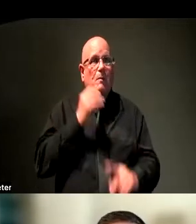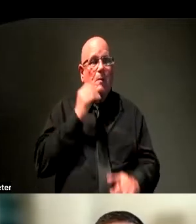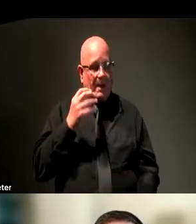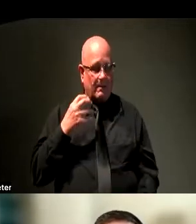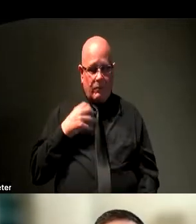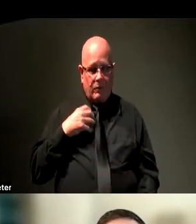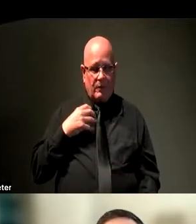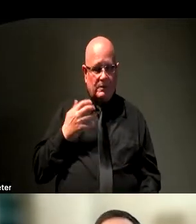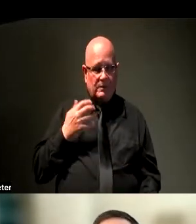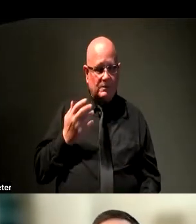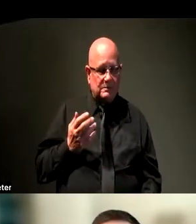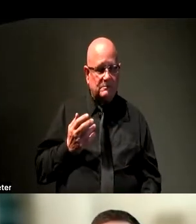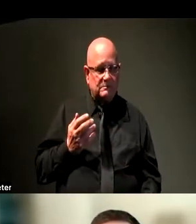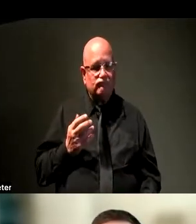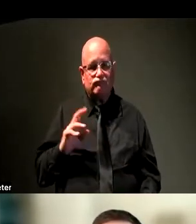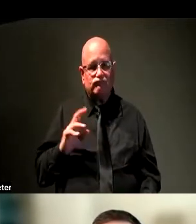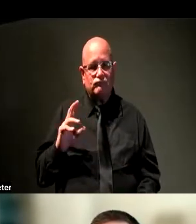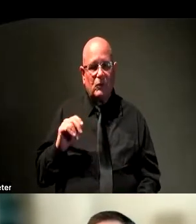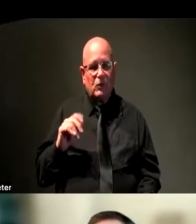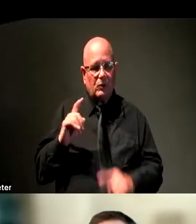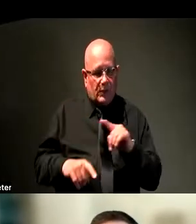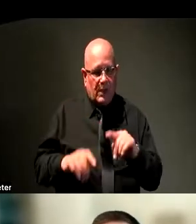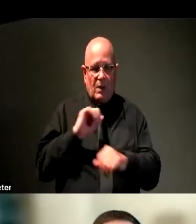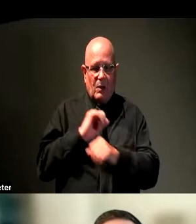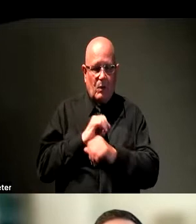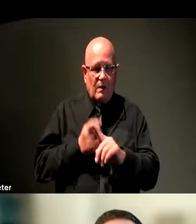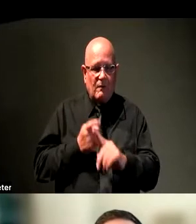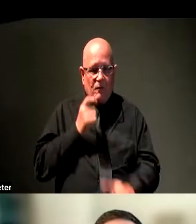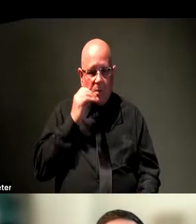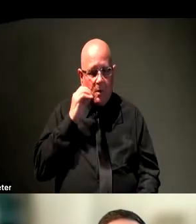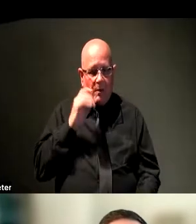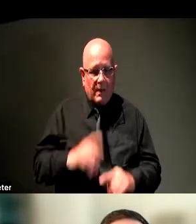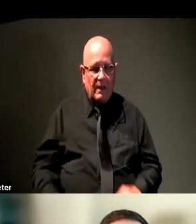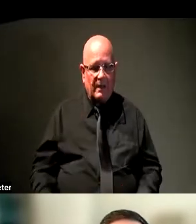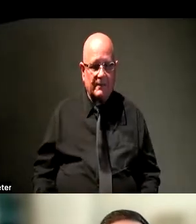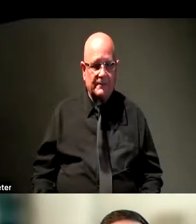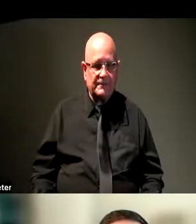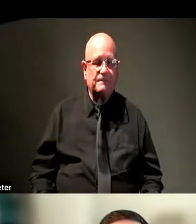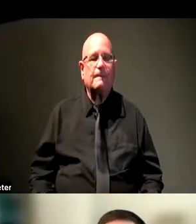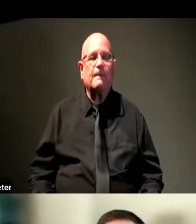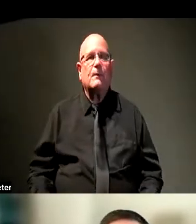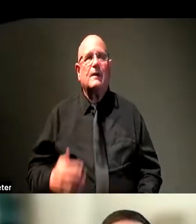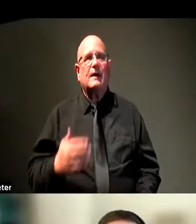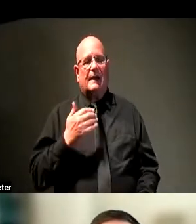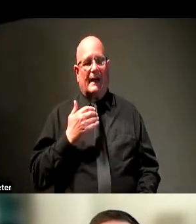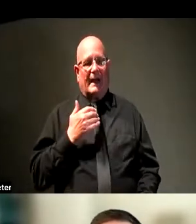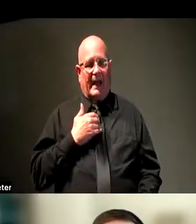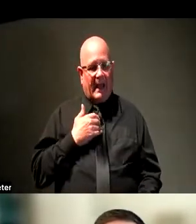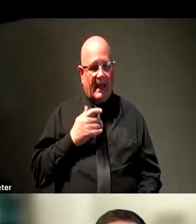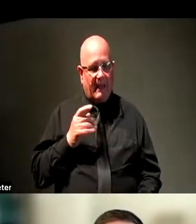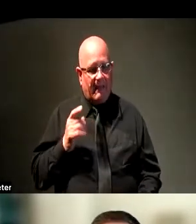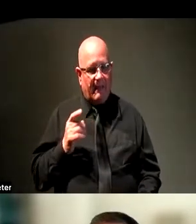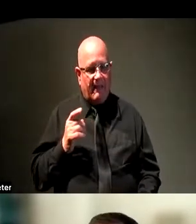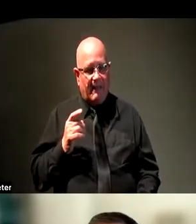shut that down. Oh, you can't possibly work from home for X, Y, Z reasons. We had this massive pilot with